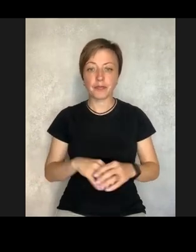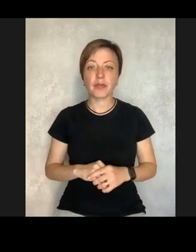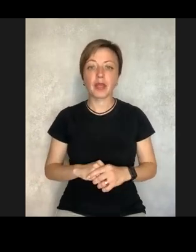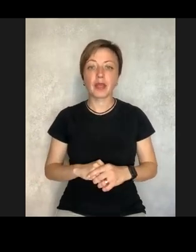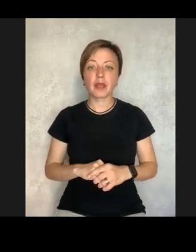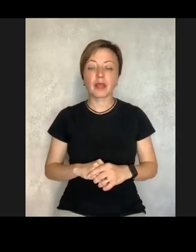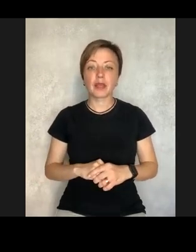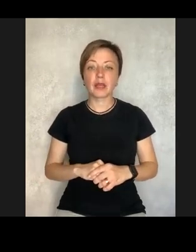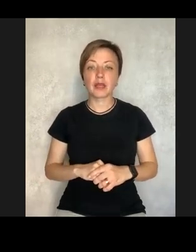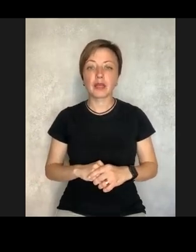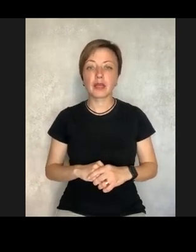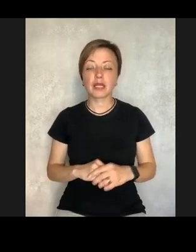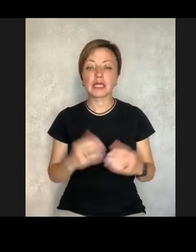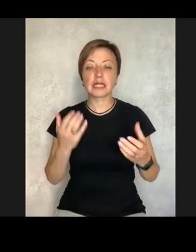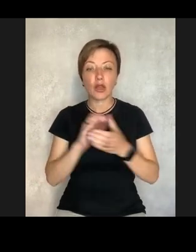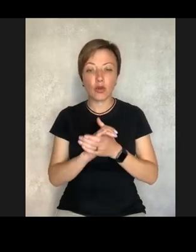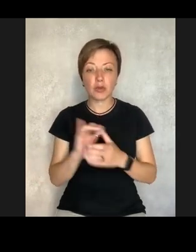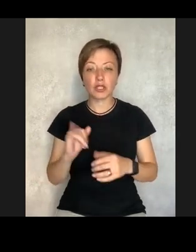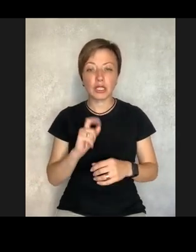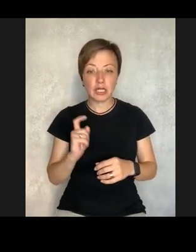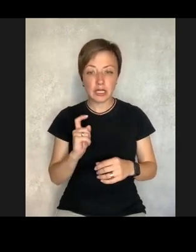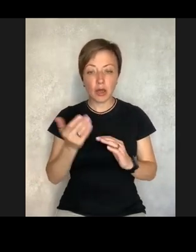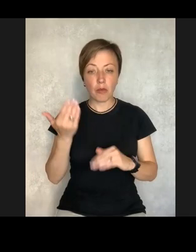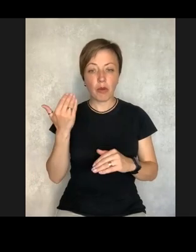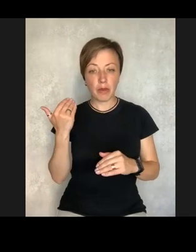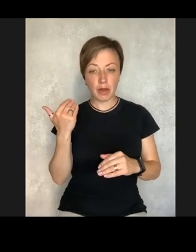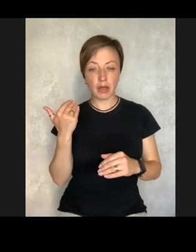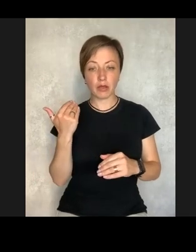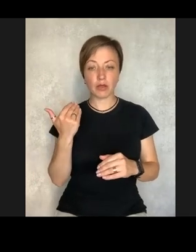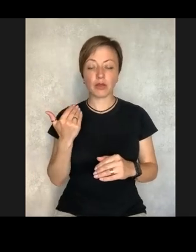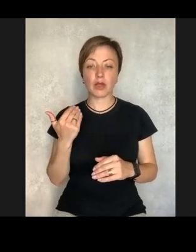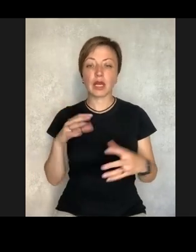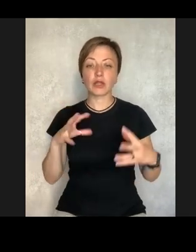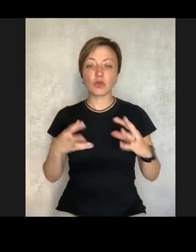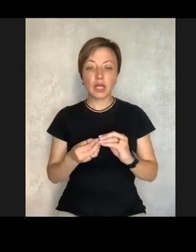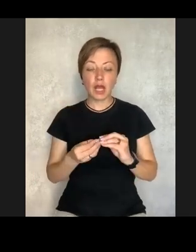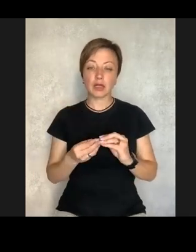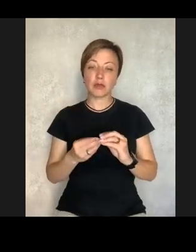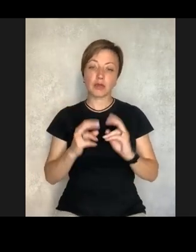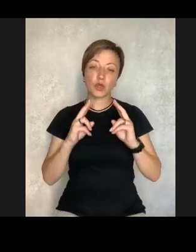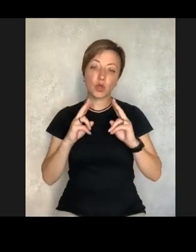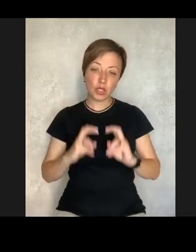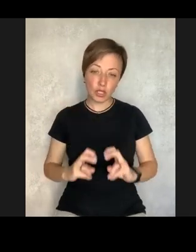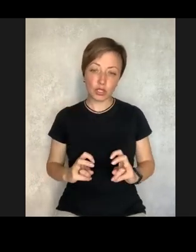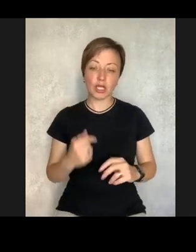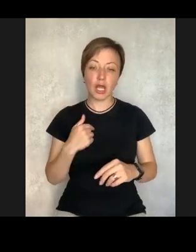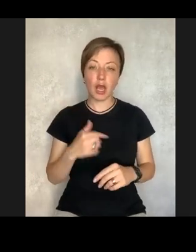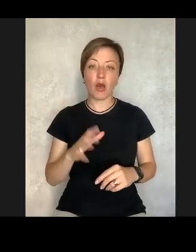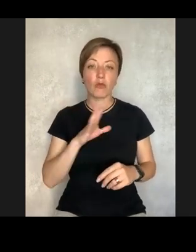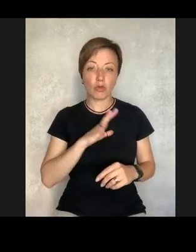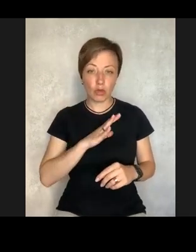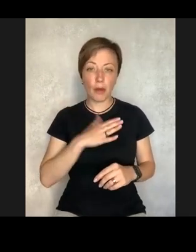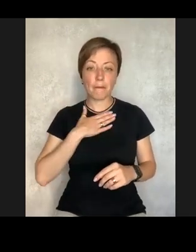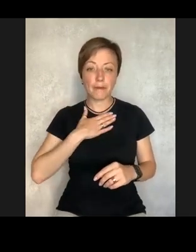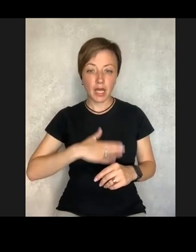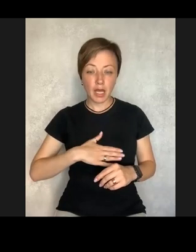organization. When I was reading the findings of the